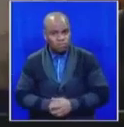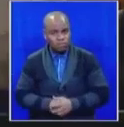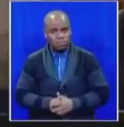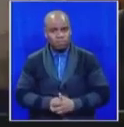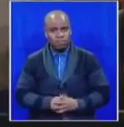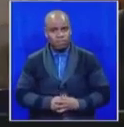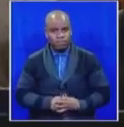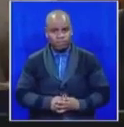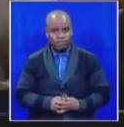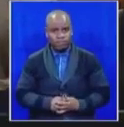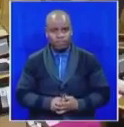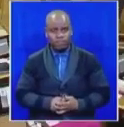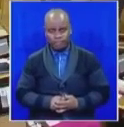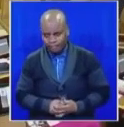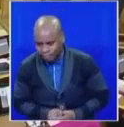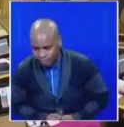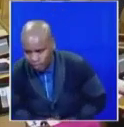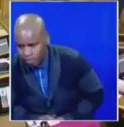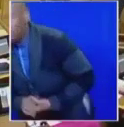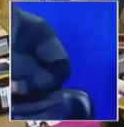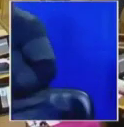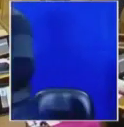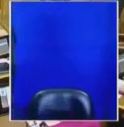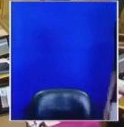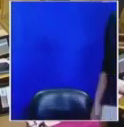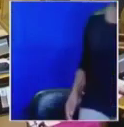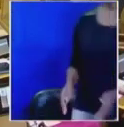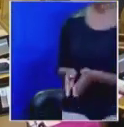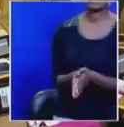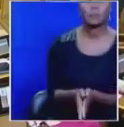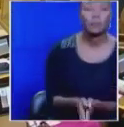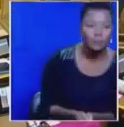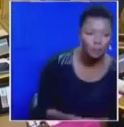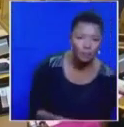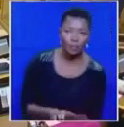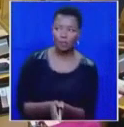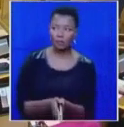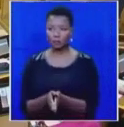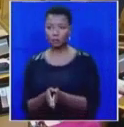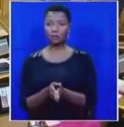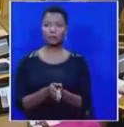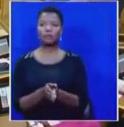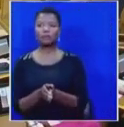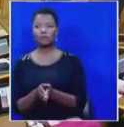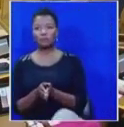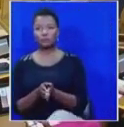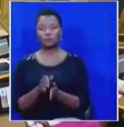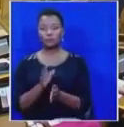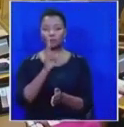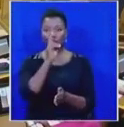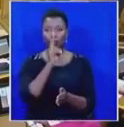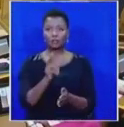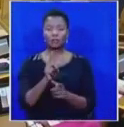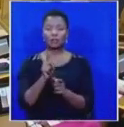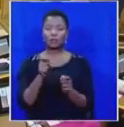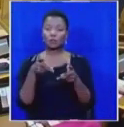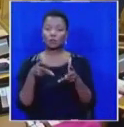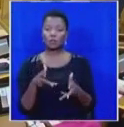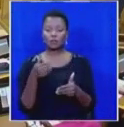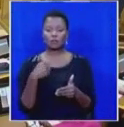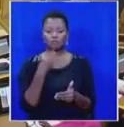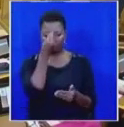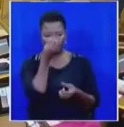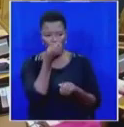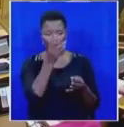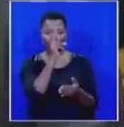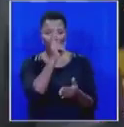foreign vaak a warając hebfecture yes unless brown member no pun to order if we'll let for the parlance it's us doctor who one